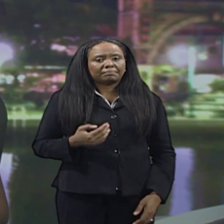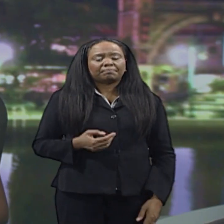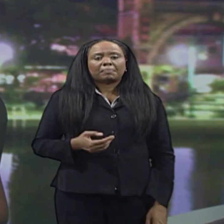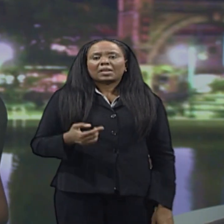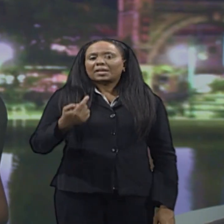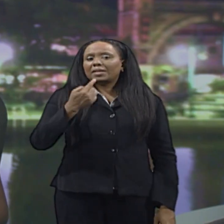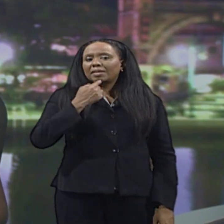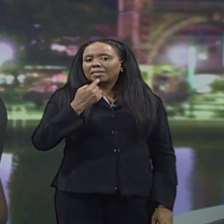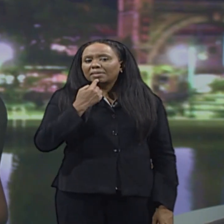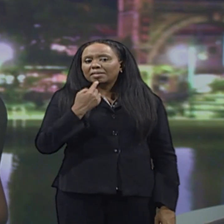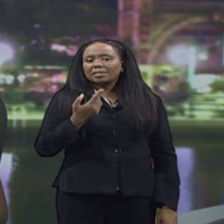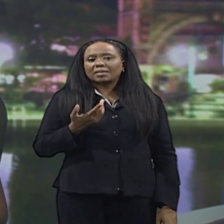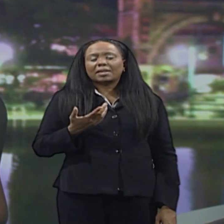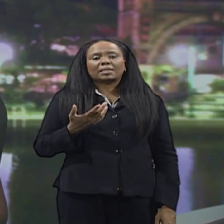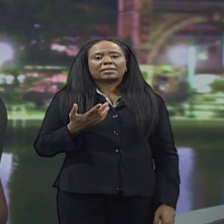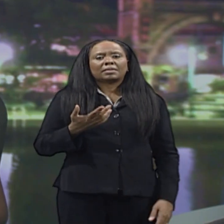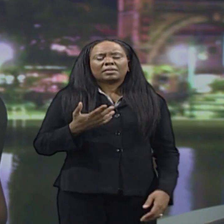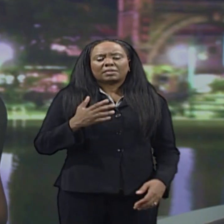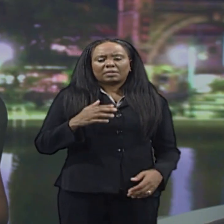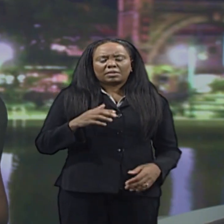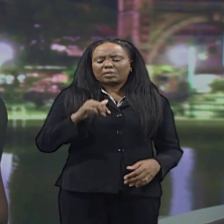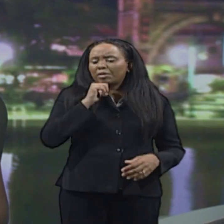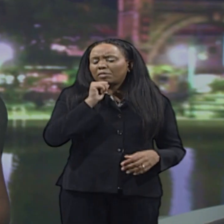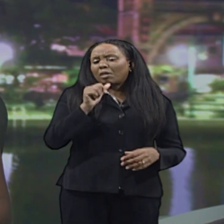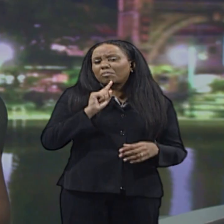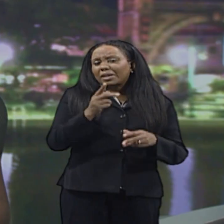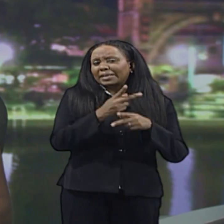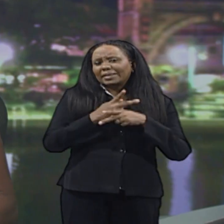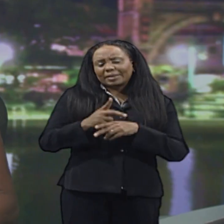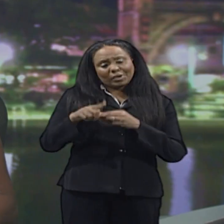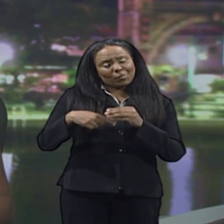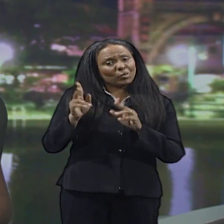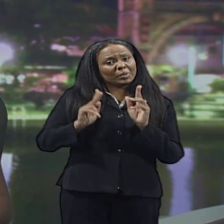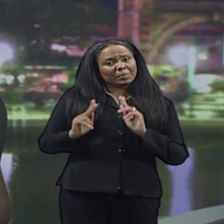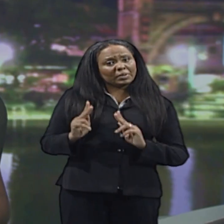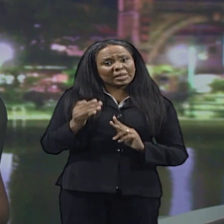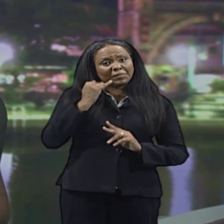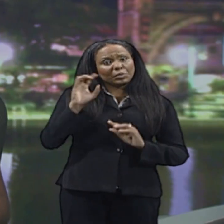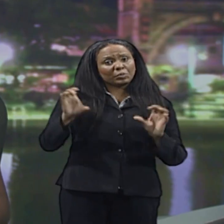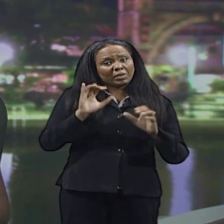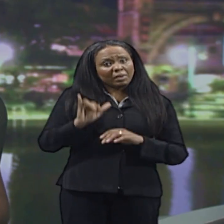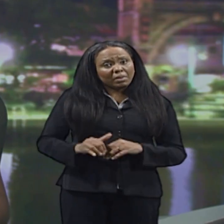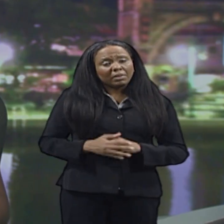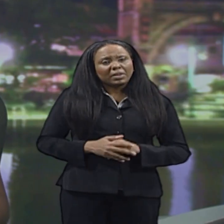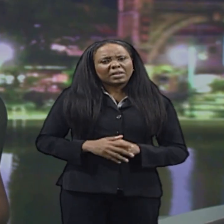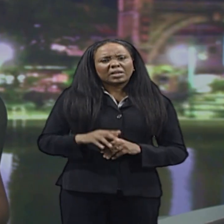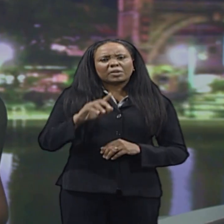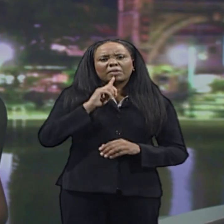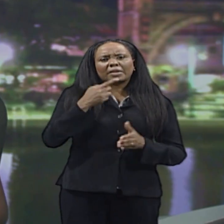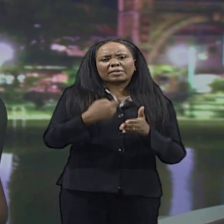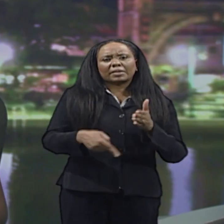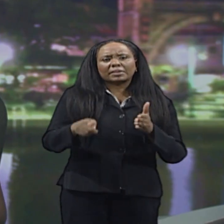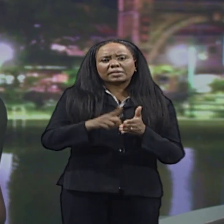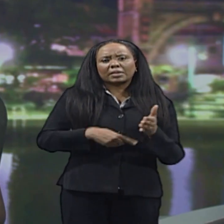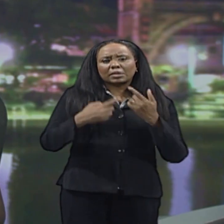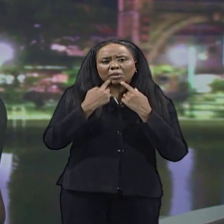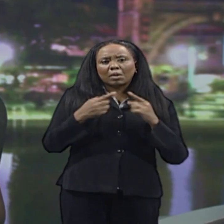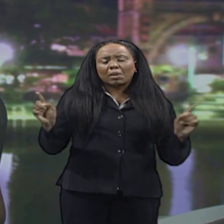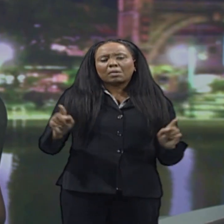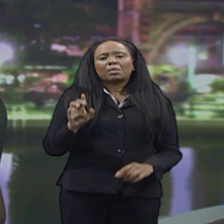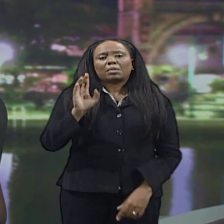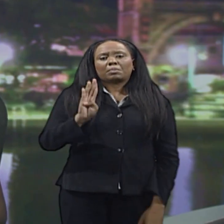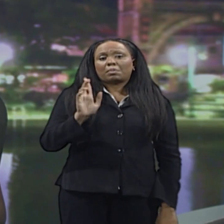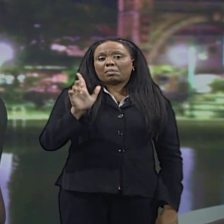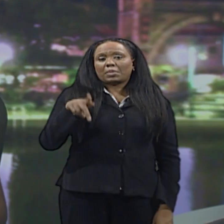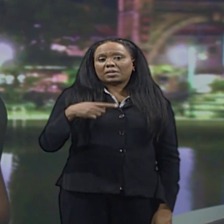goes against claims to have the interest of Bridgetown residents at heart. Mr. Williams was also critical of a recent announcement by the